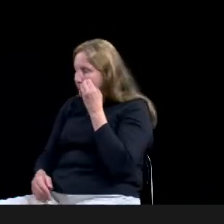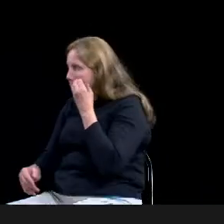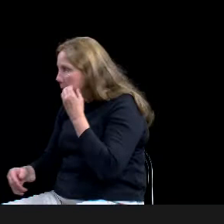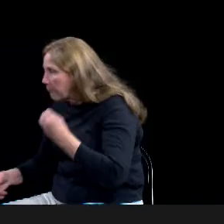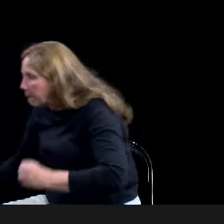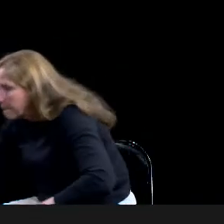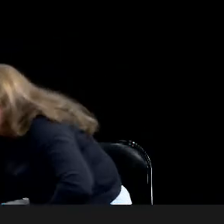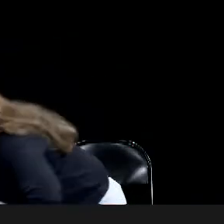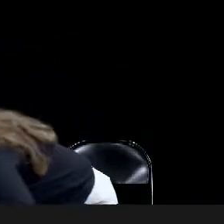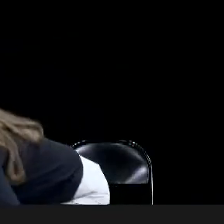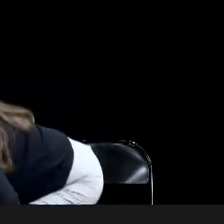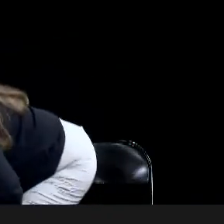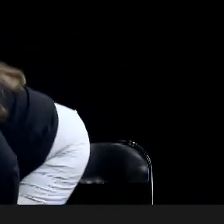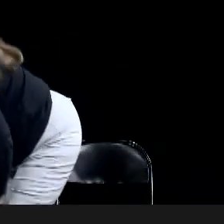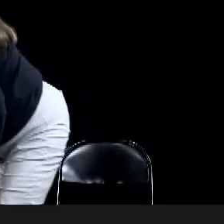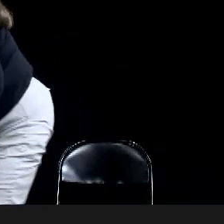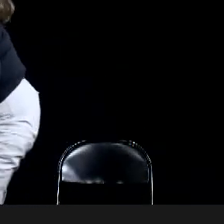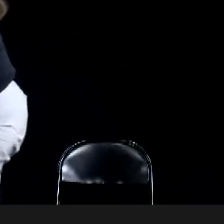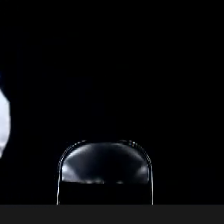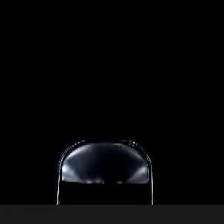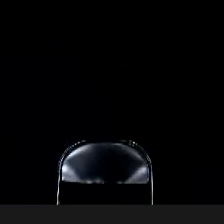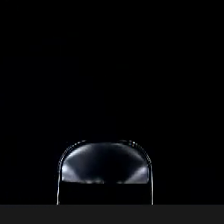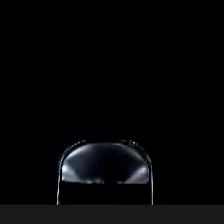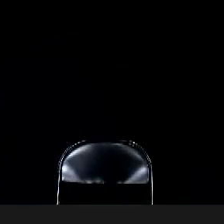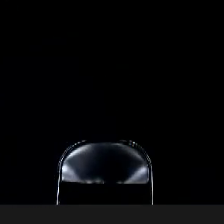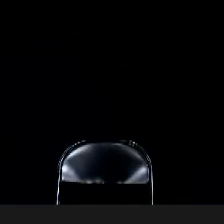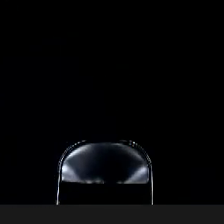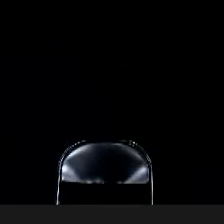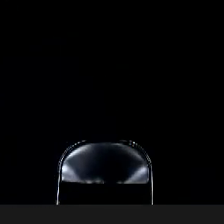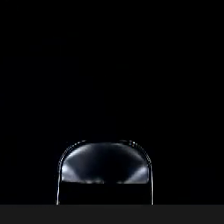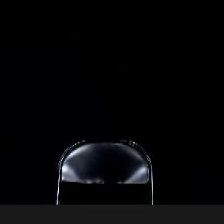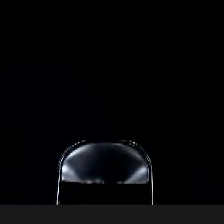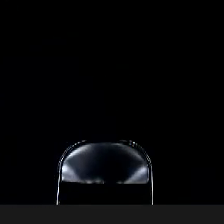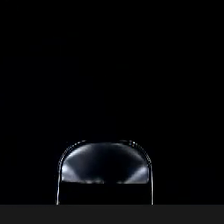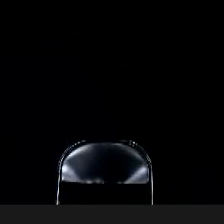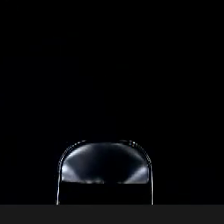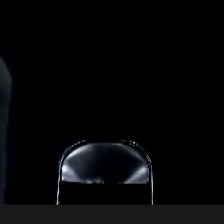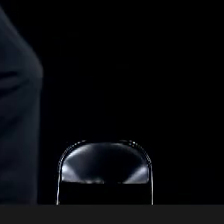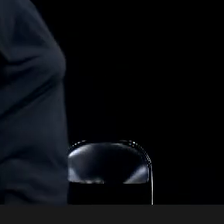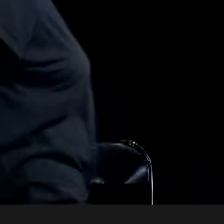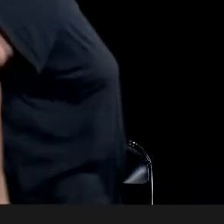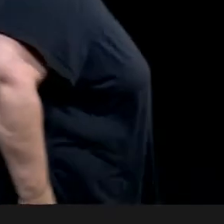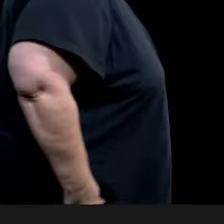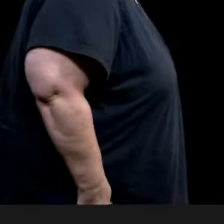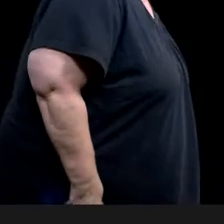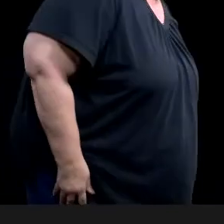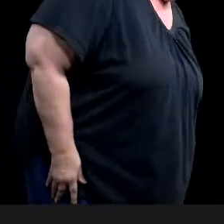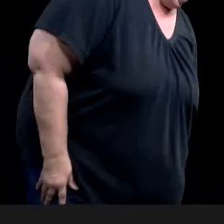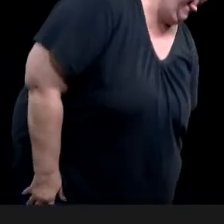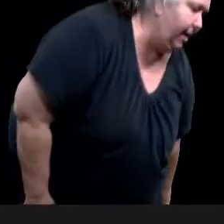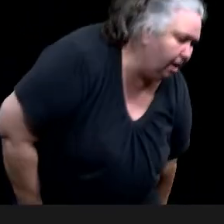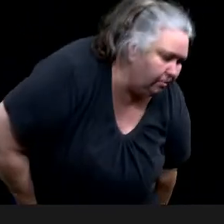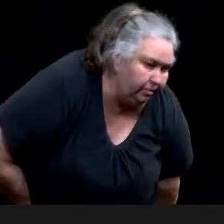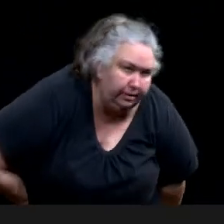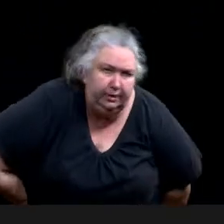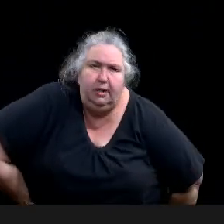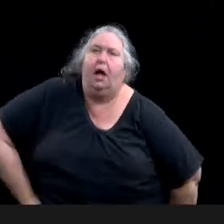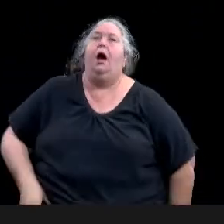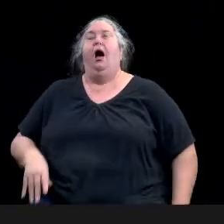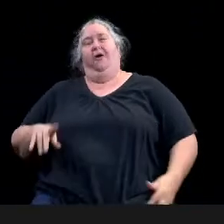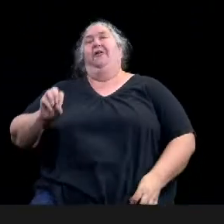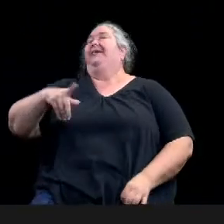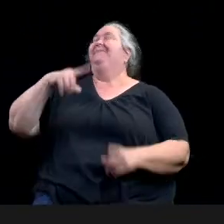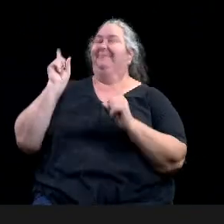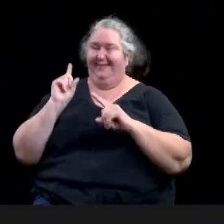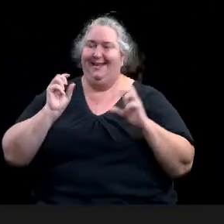So good afternoon, mayor and council. Millette Harrison with the office of neighborhood engagement. And as Bradley mentioned, I am here today to talk to you